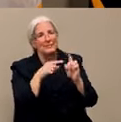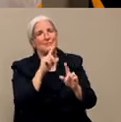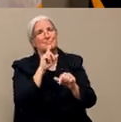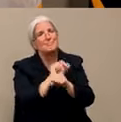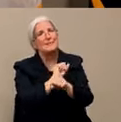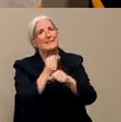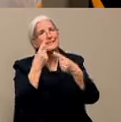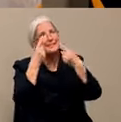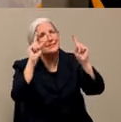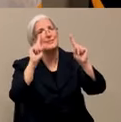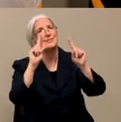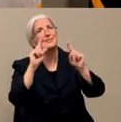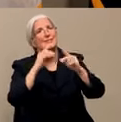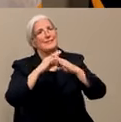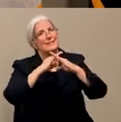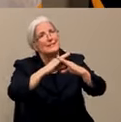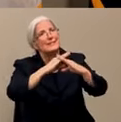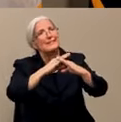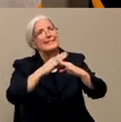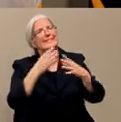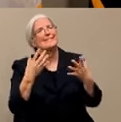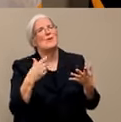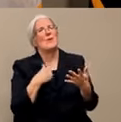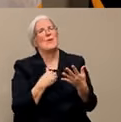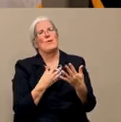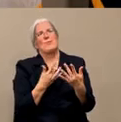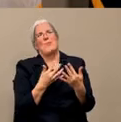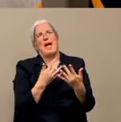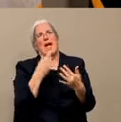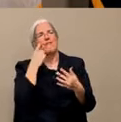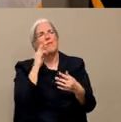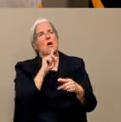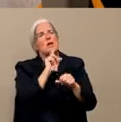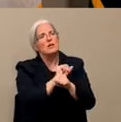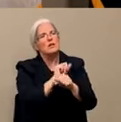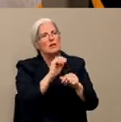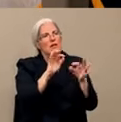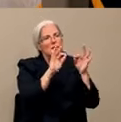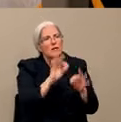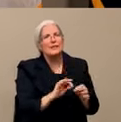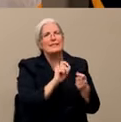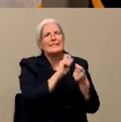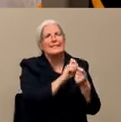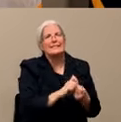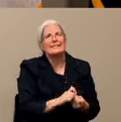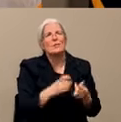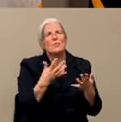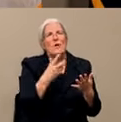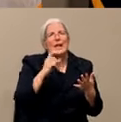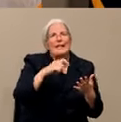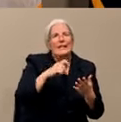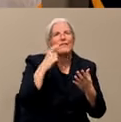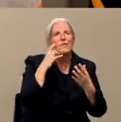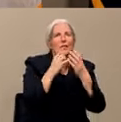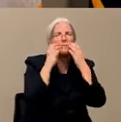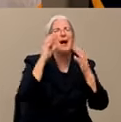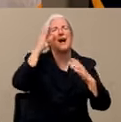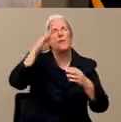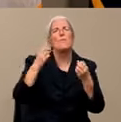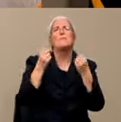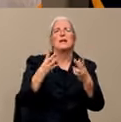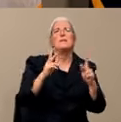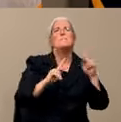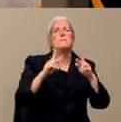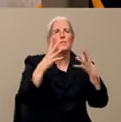And so I am waiting for that guidance, and so that we can-I know there's a lot of people out there that want to help out. I think it's a great idea,